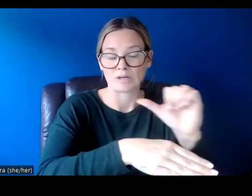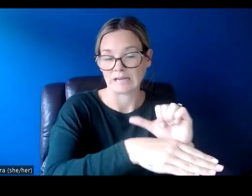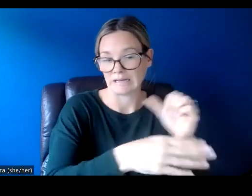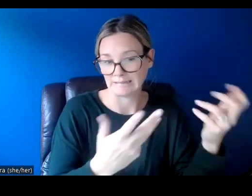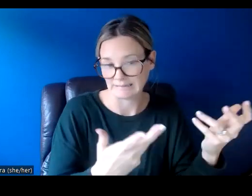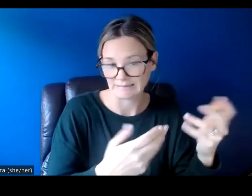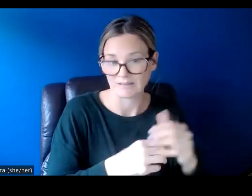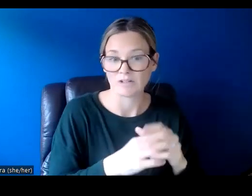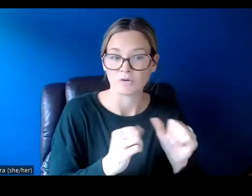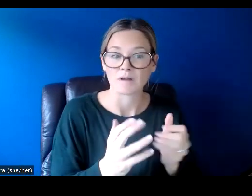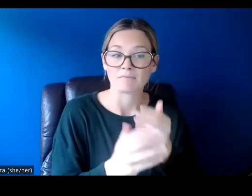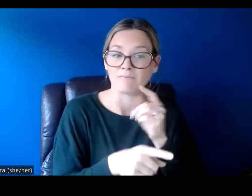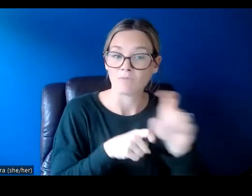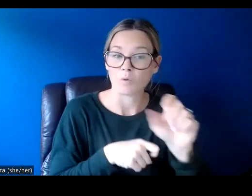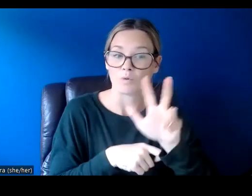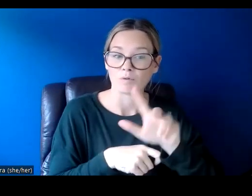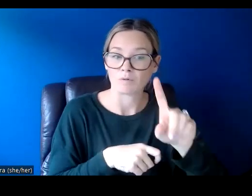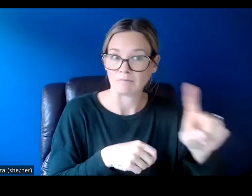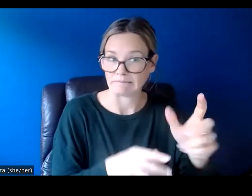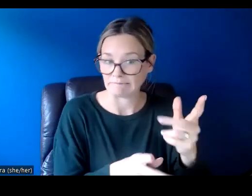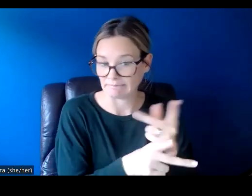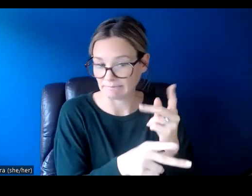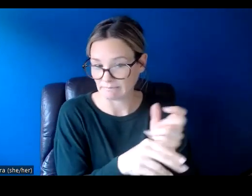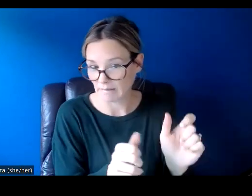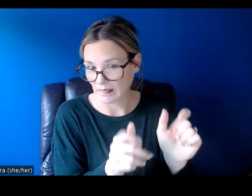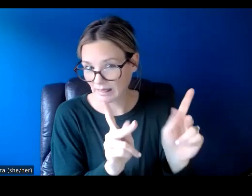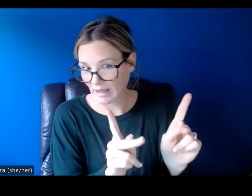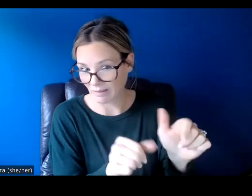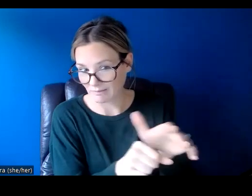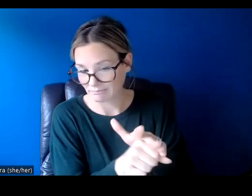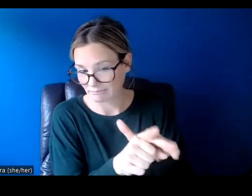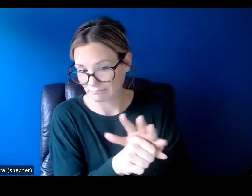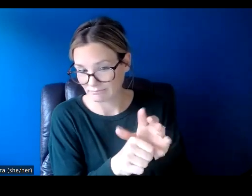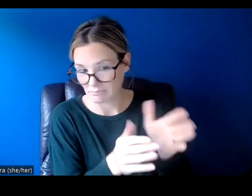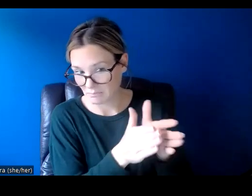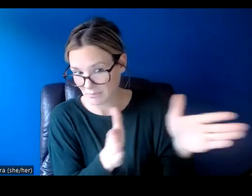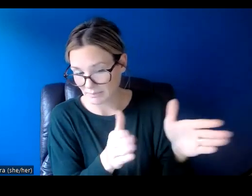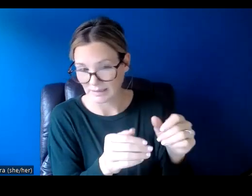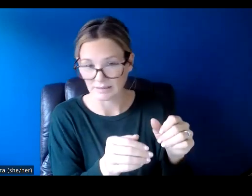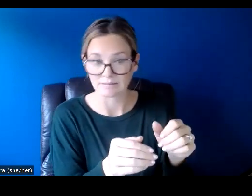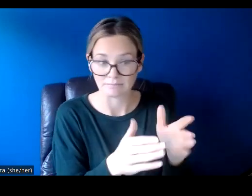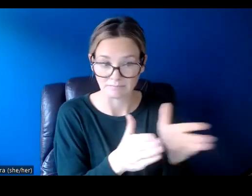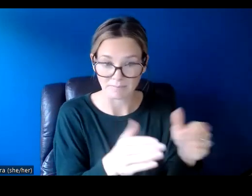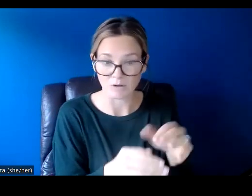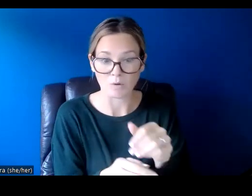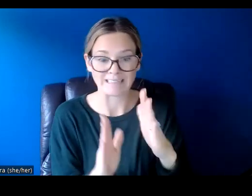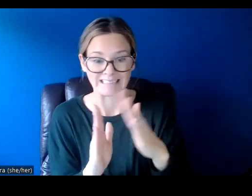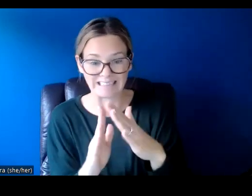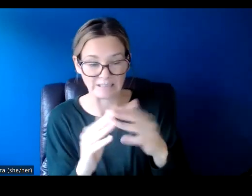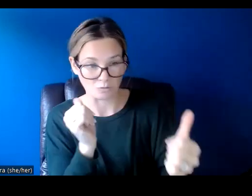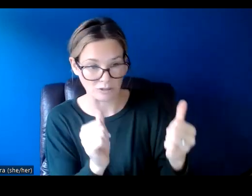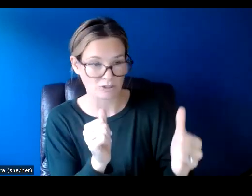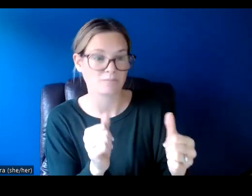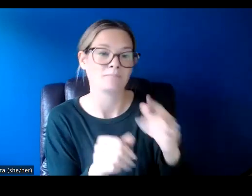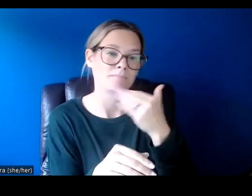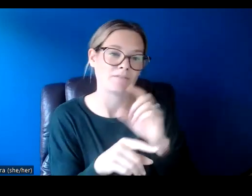You can call 311 to figure out if the location you're using is public or is public land or if it's city land. But